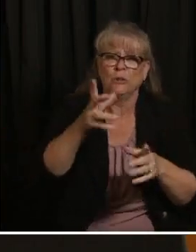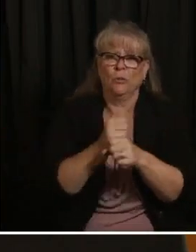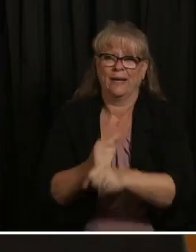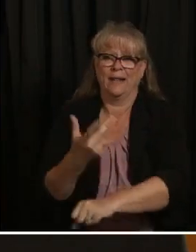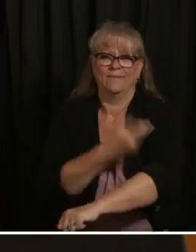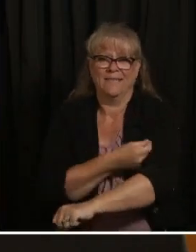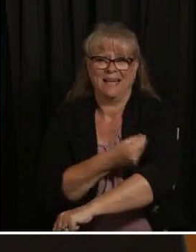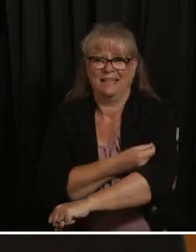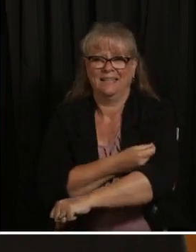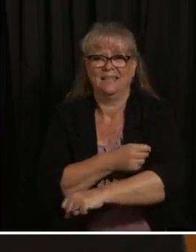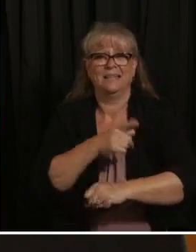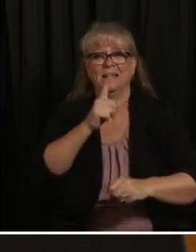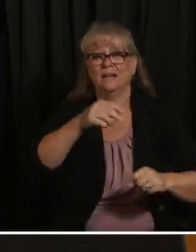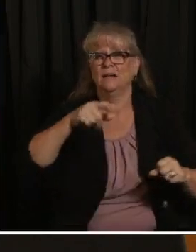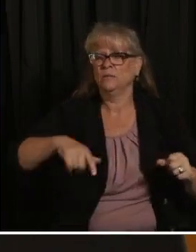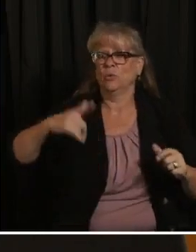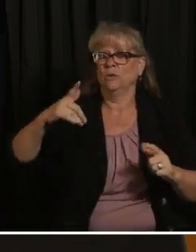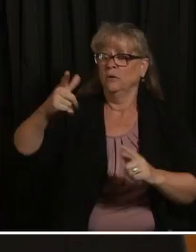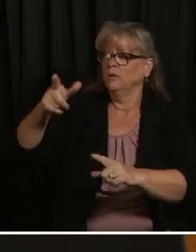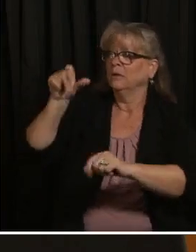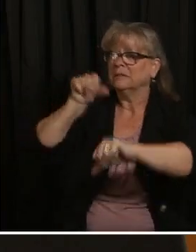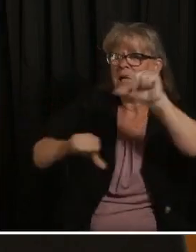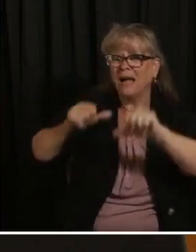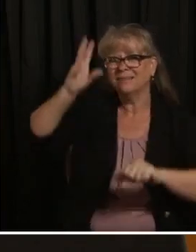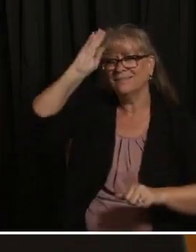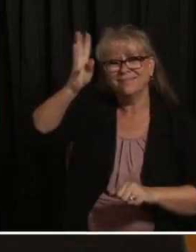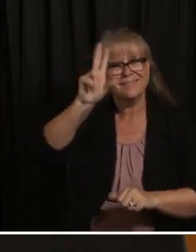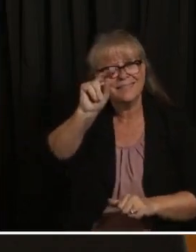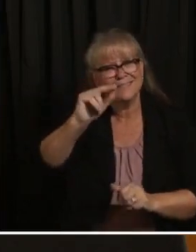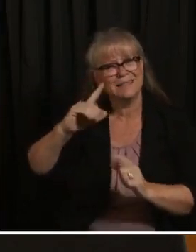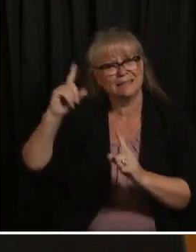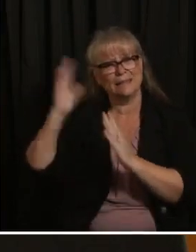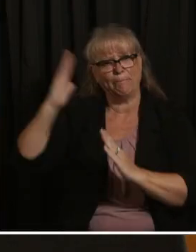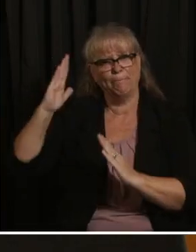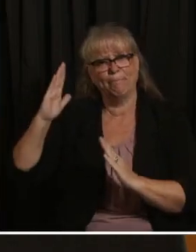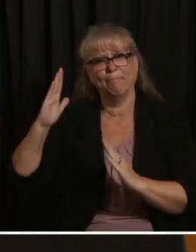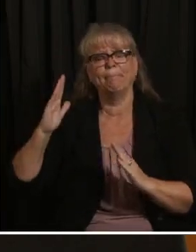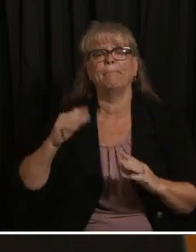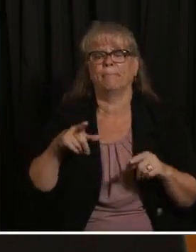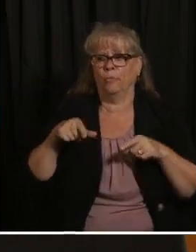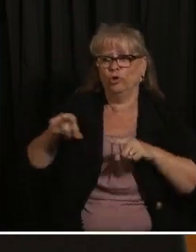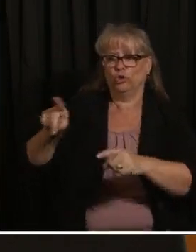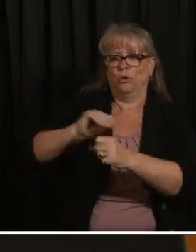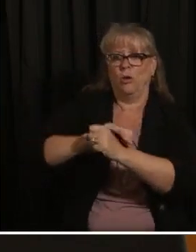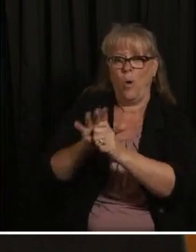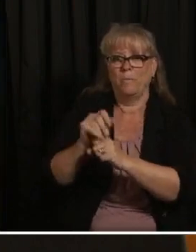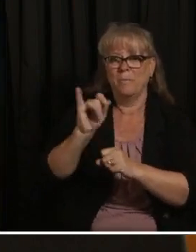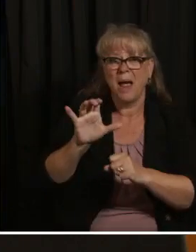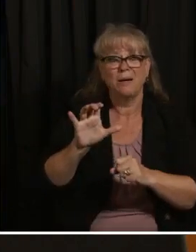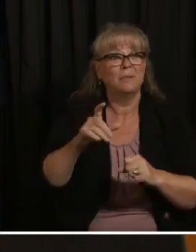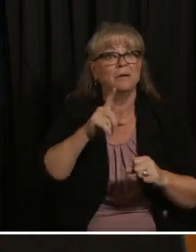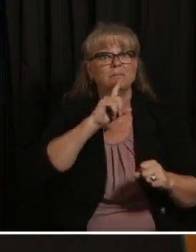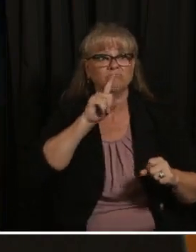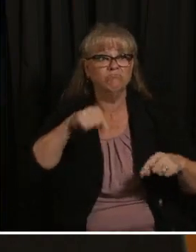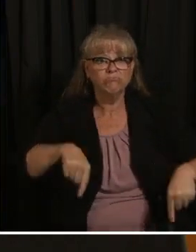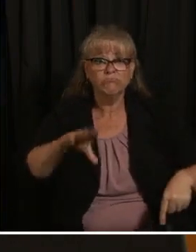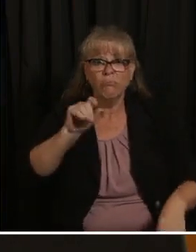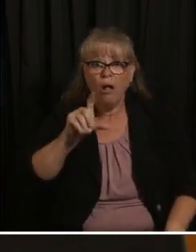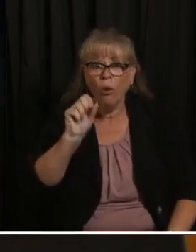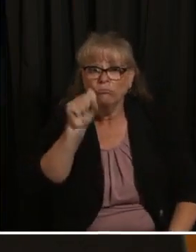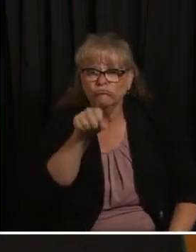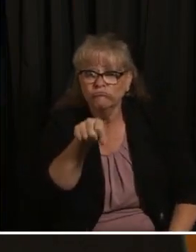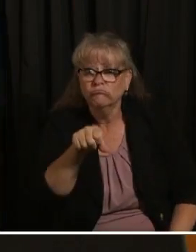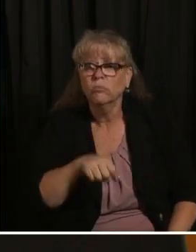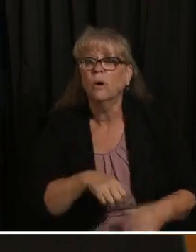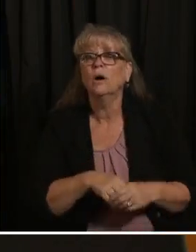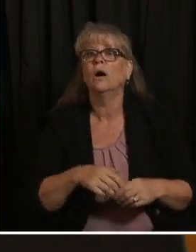vaccine ending the pandemic saving lives and we're seeing that in our state as well where the areas that have lower vaccination rates sadly have higher